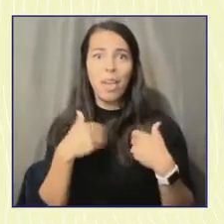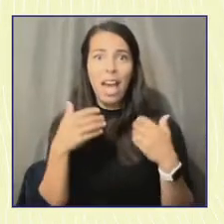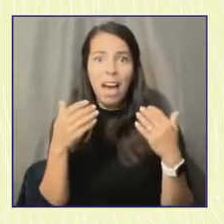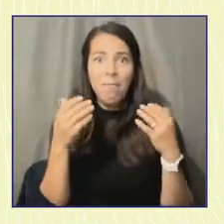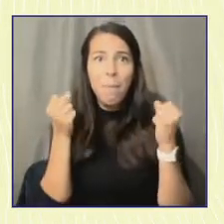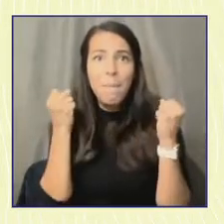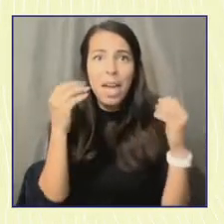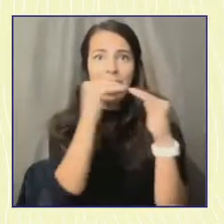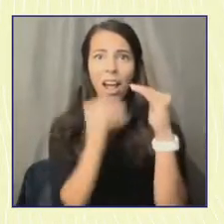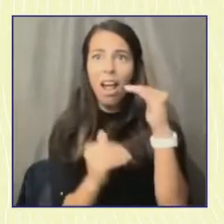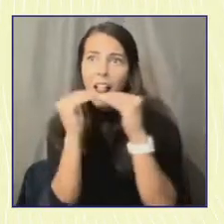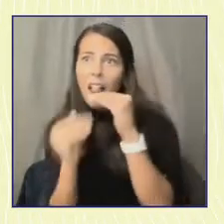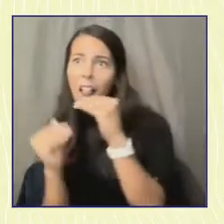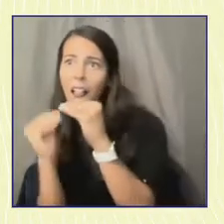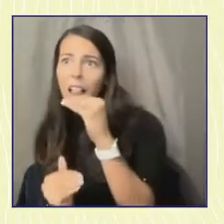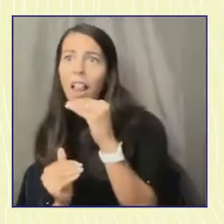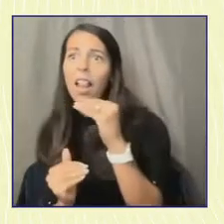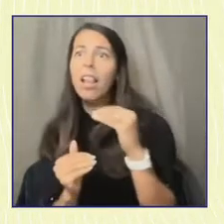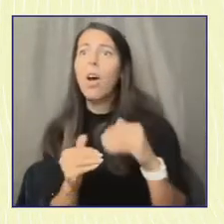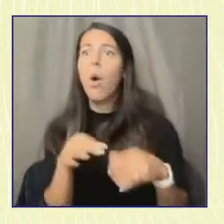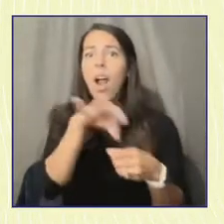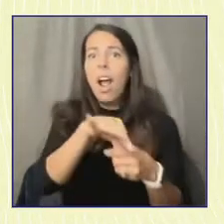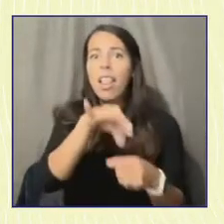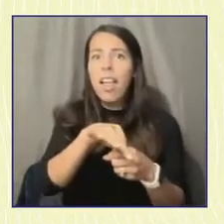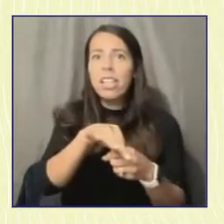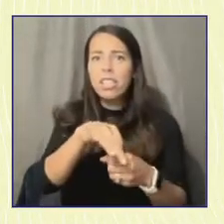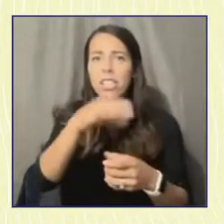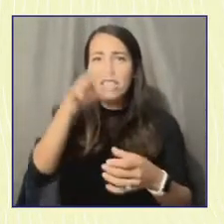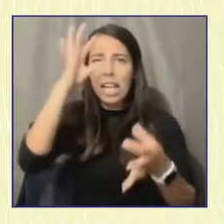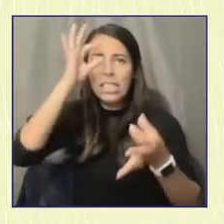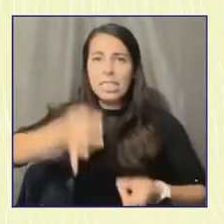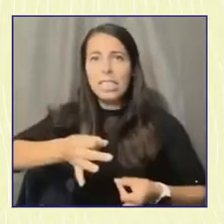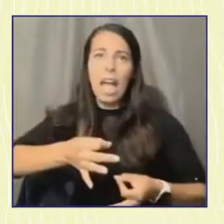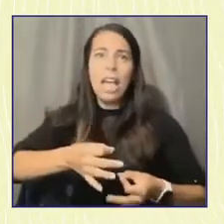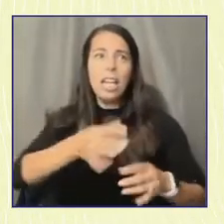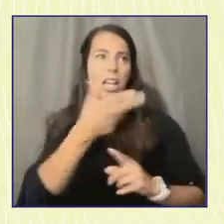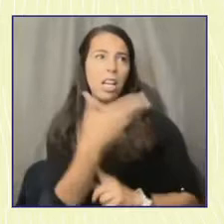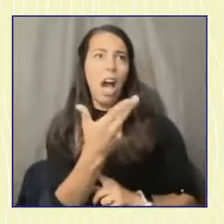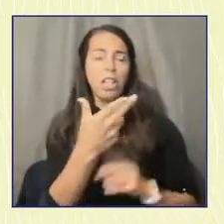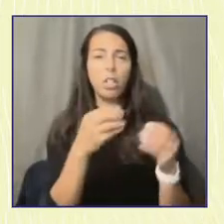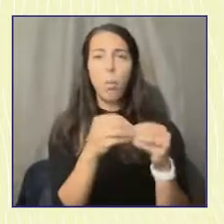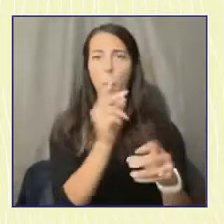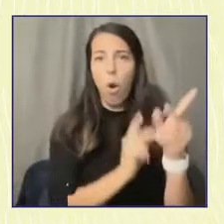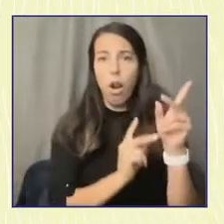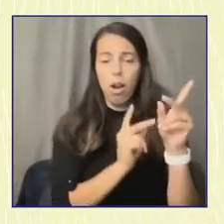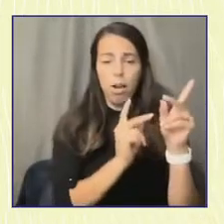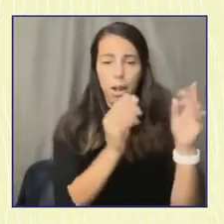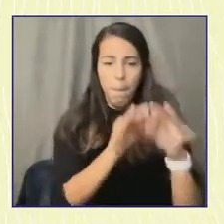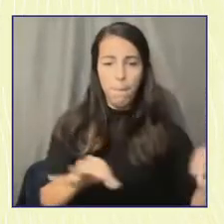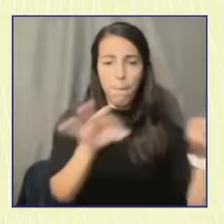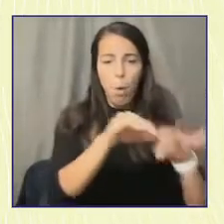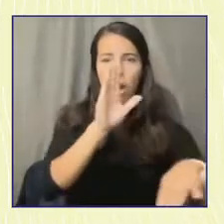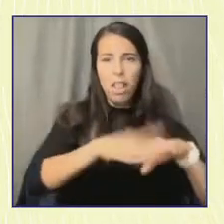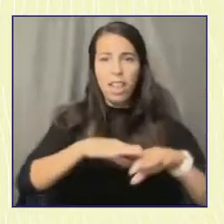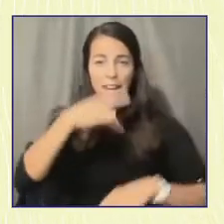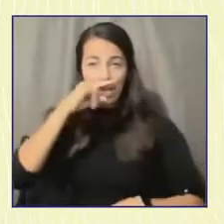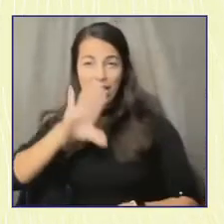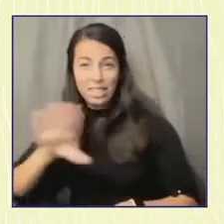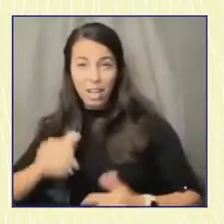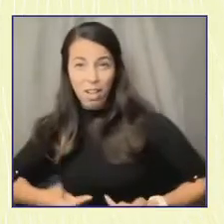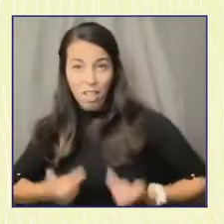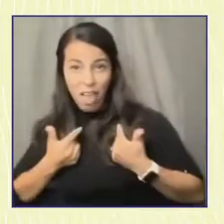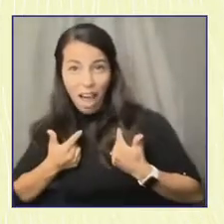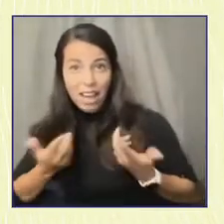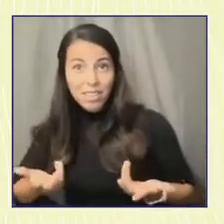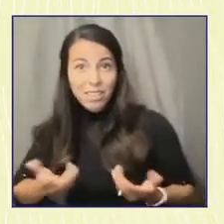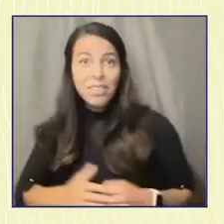that choose guns over children's lives? Is it too far-fetched to believe that if we emphasize civic